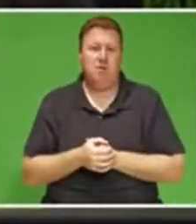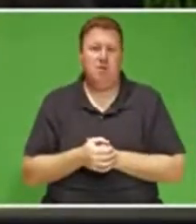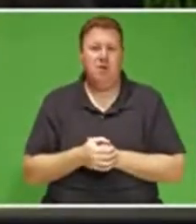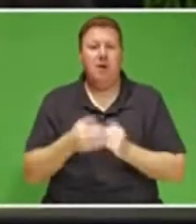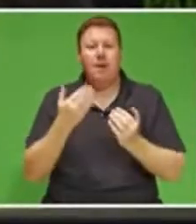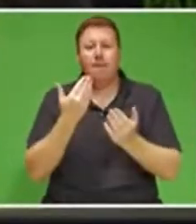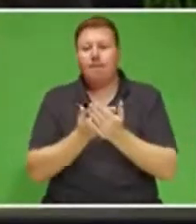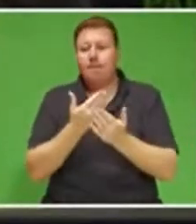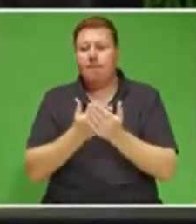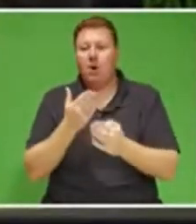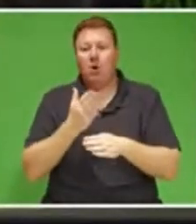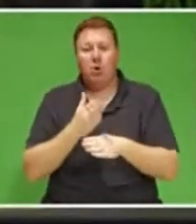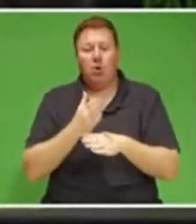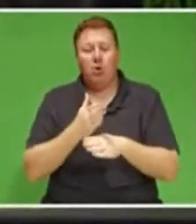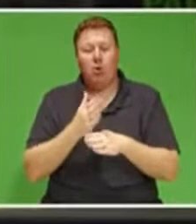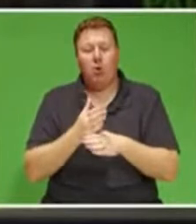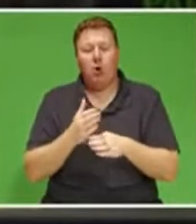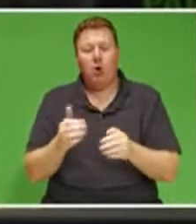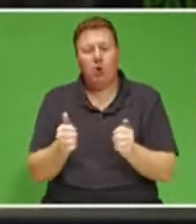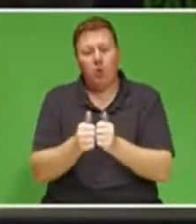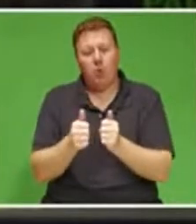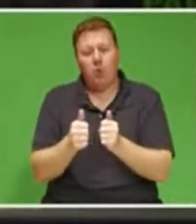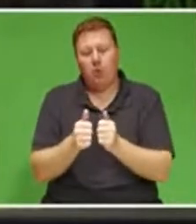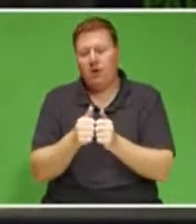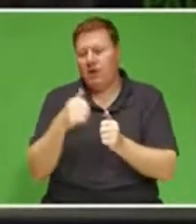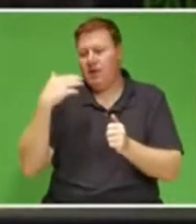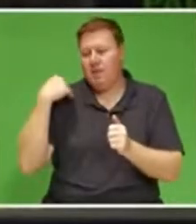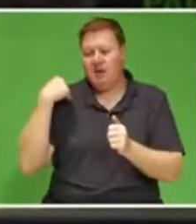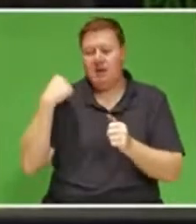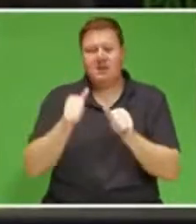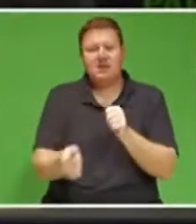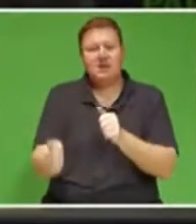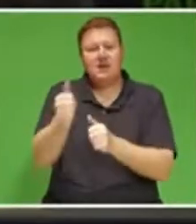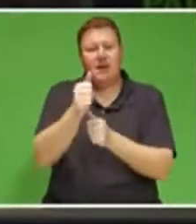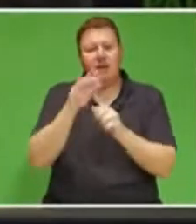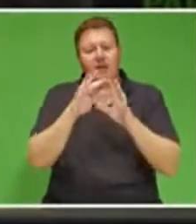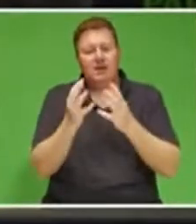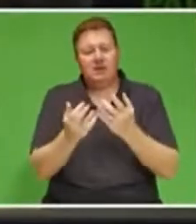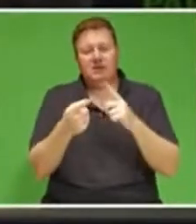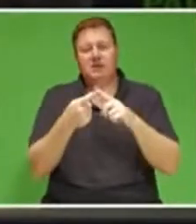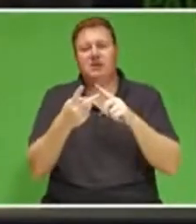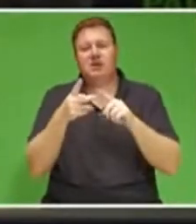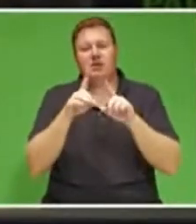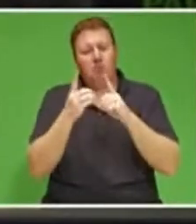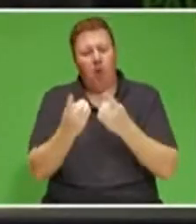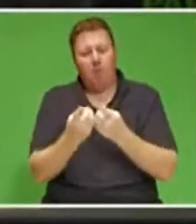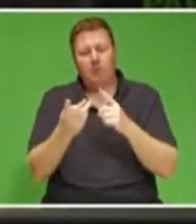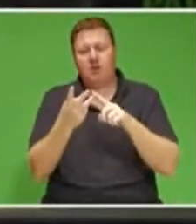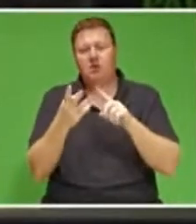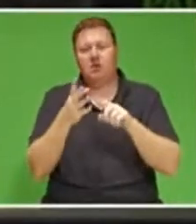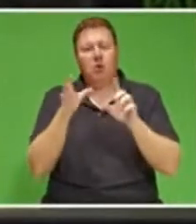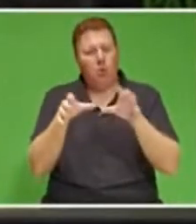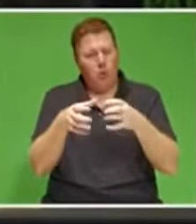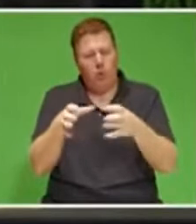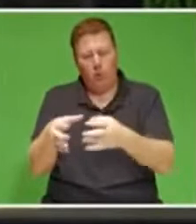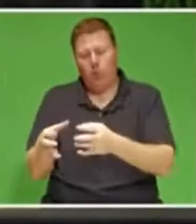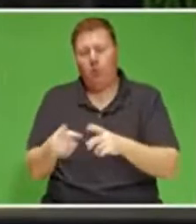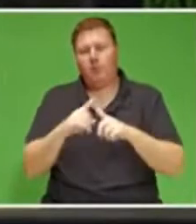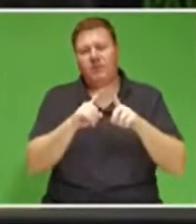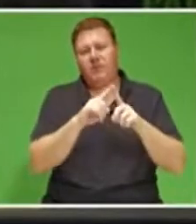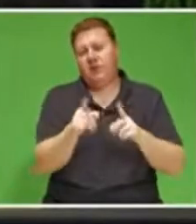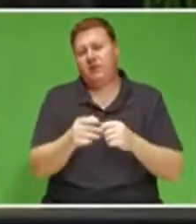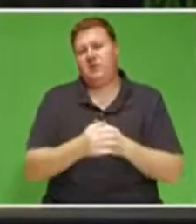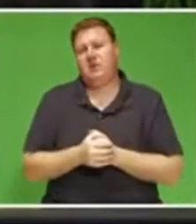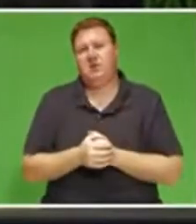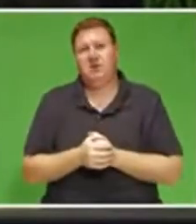work with all fellow cabinet ministers, departments and entities also. Some have